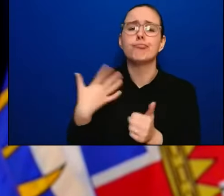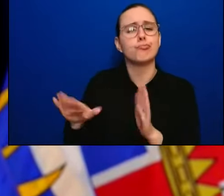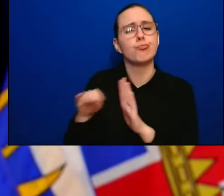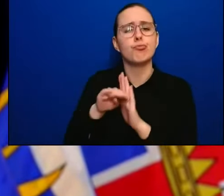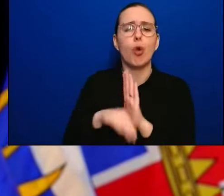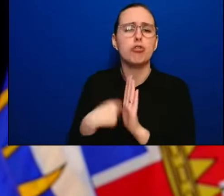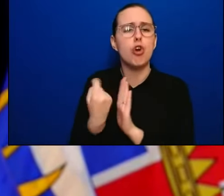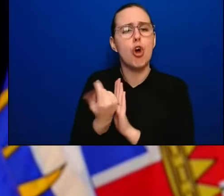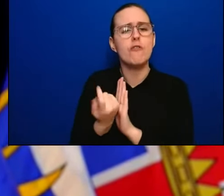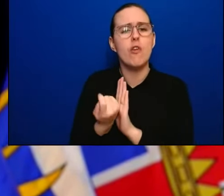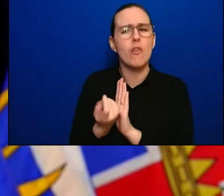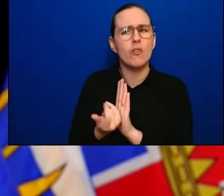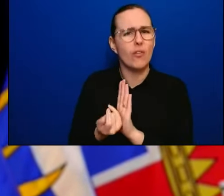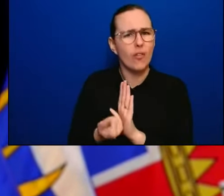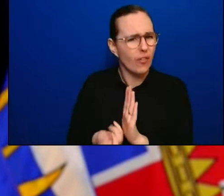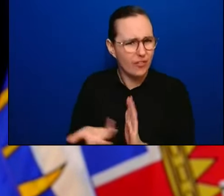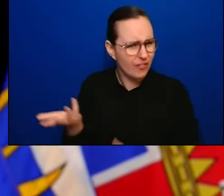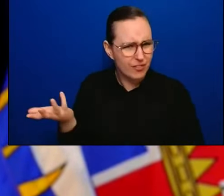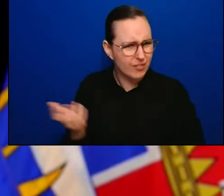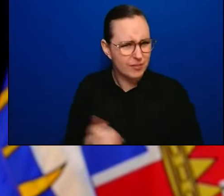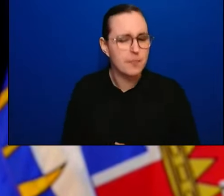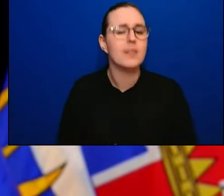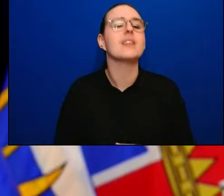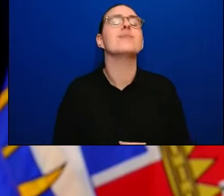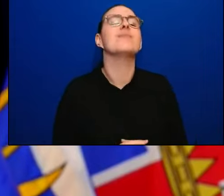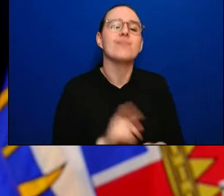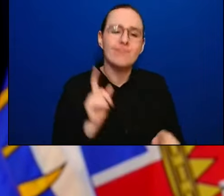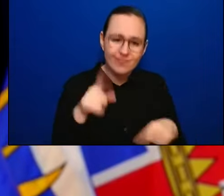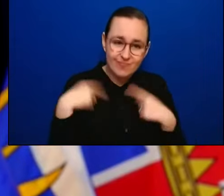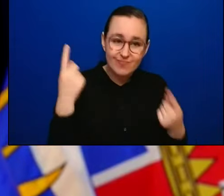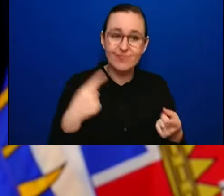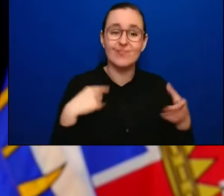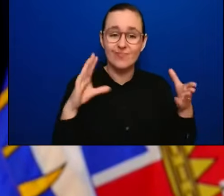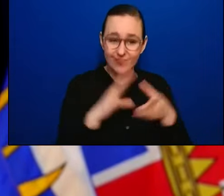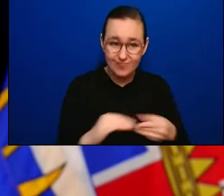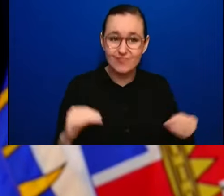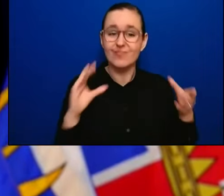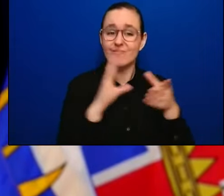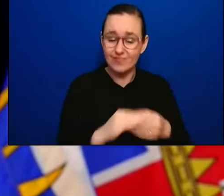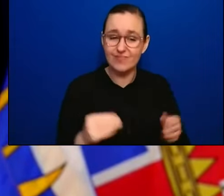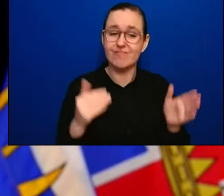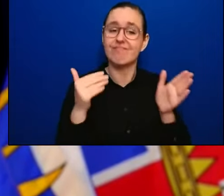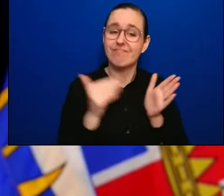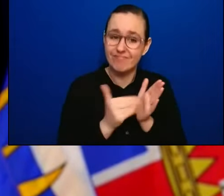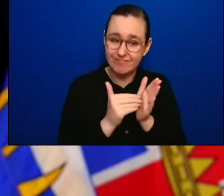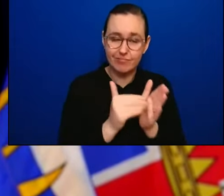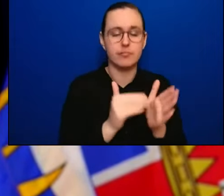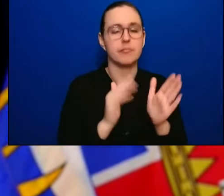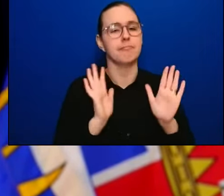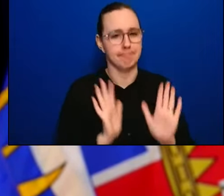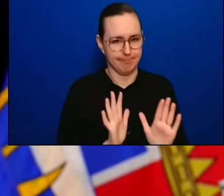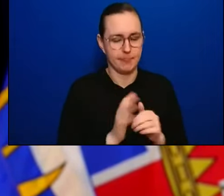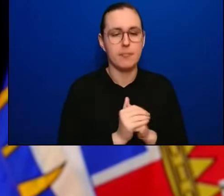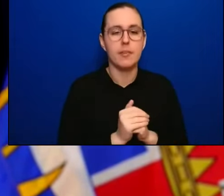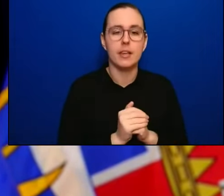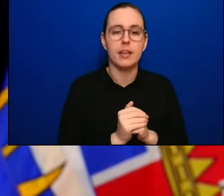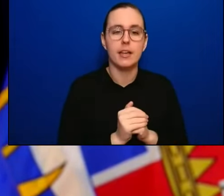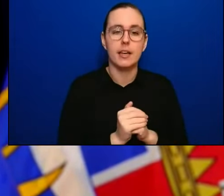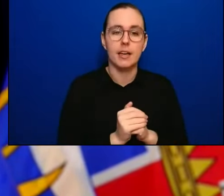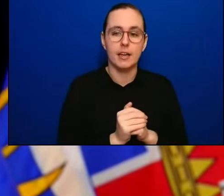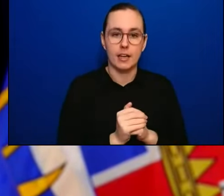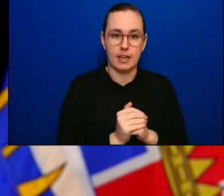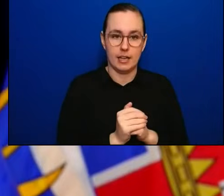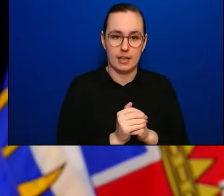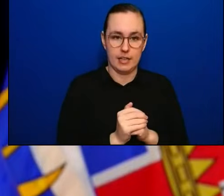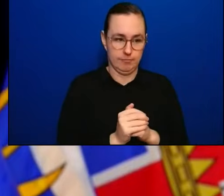it in a balance. And we've talked about this a lot. You know, there are things that we can do to protect ourselves as individuals and there's things